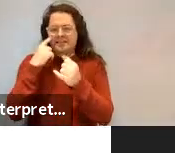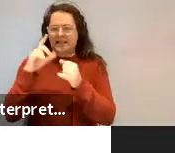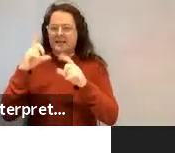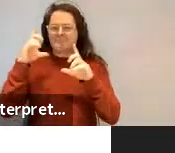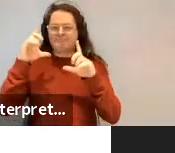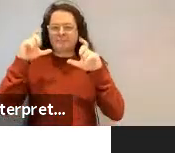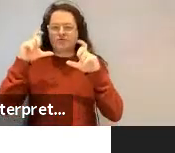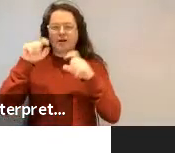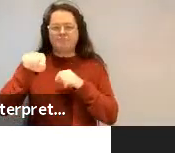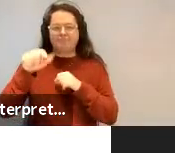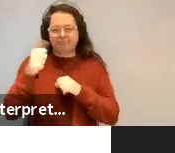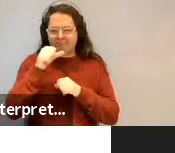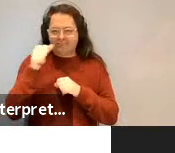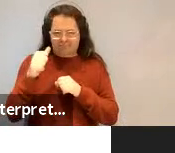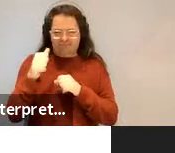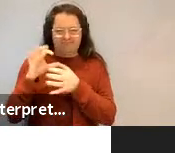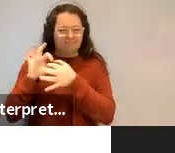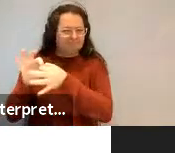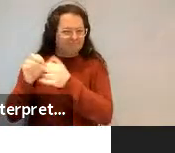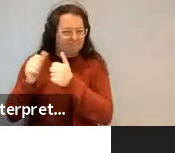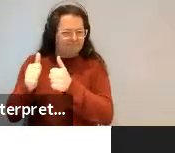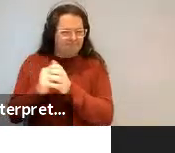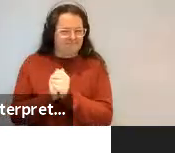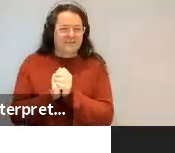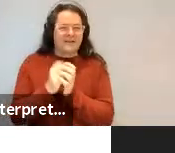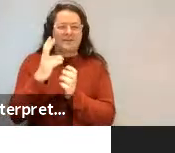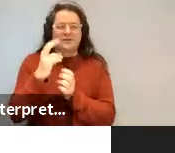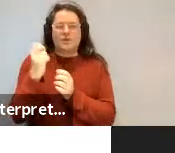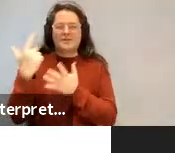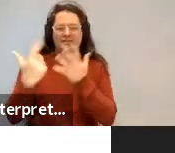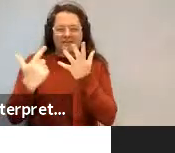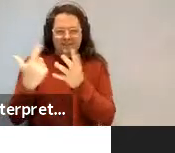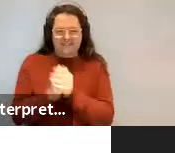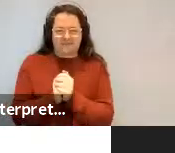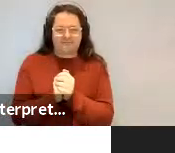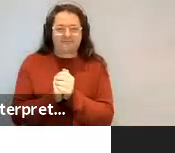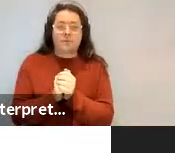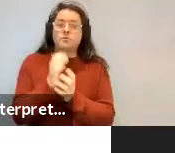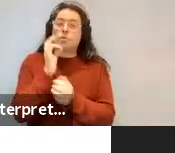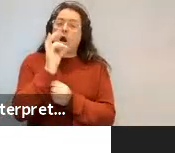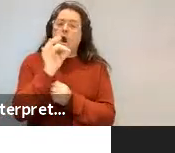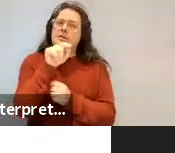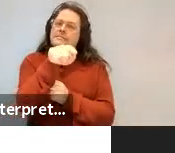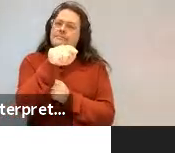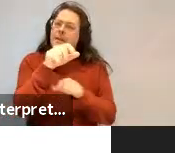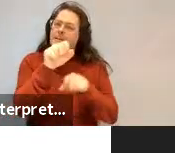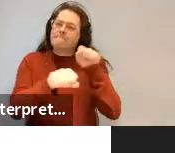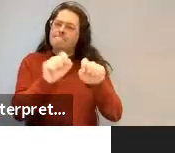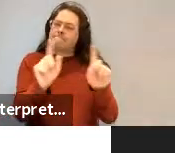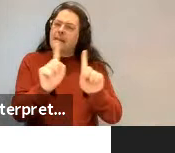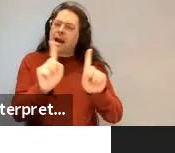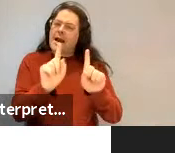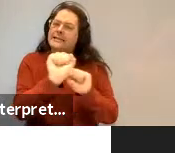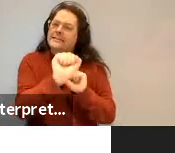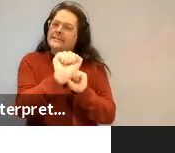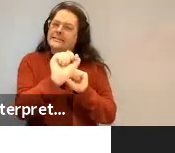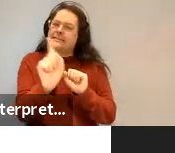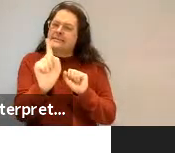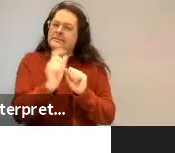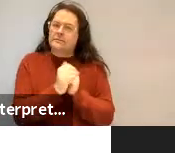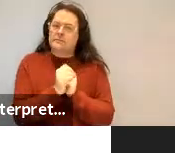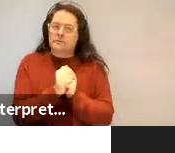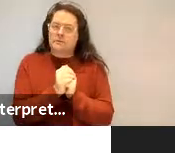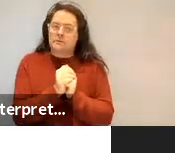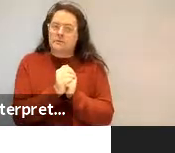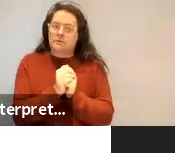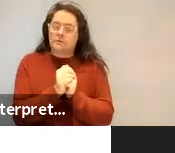So, um, so if you ask what kind of bike does she have? Then you don't want to answer